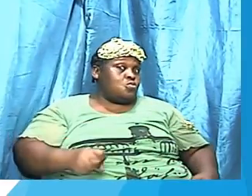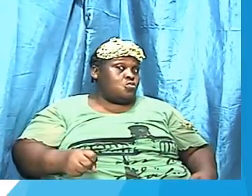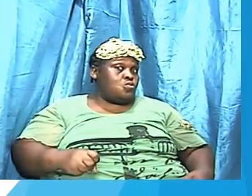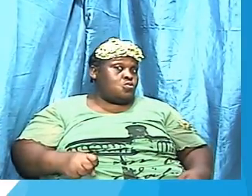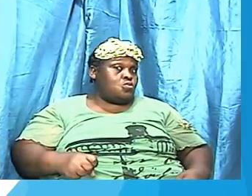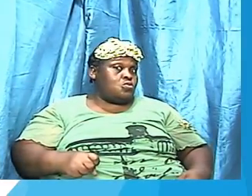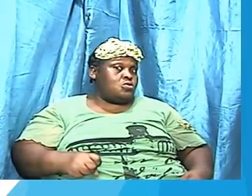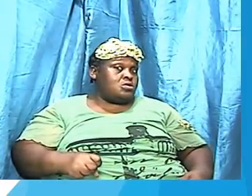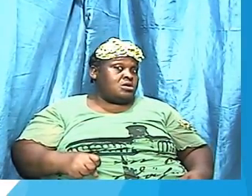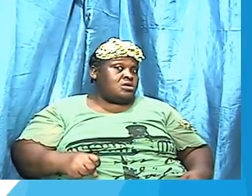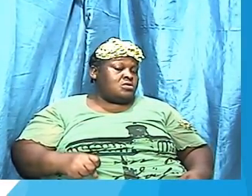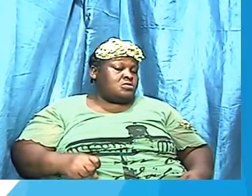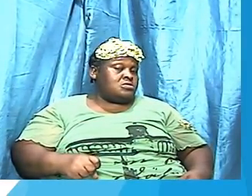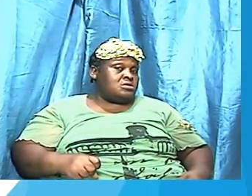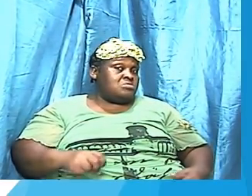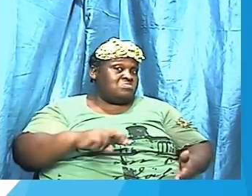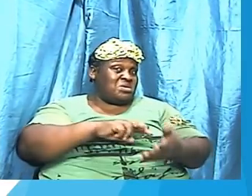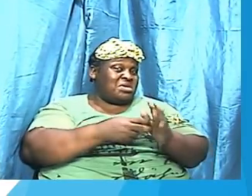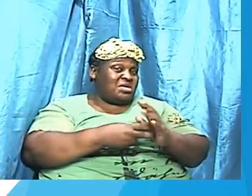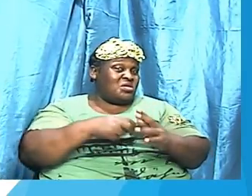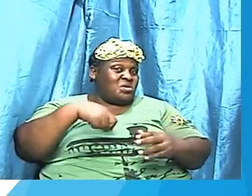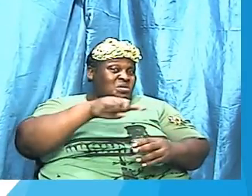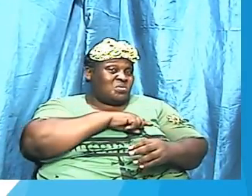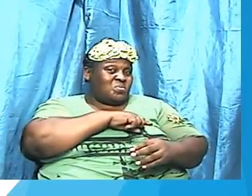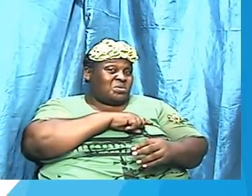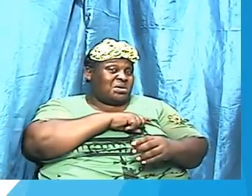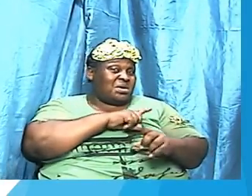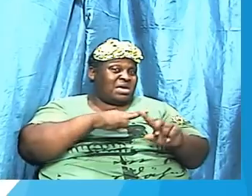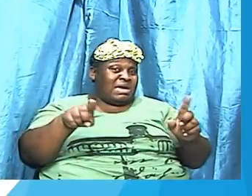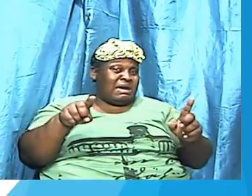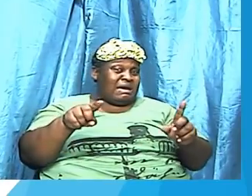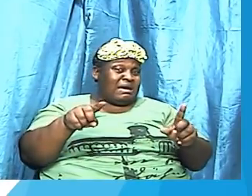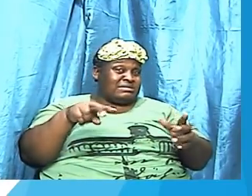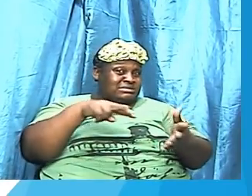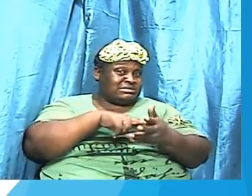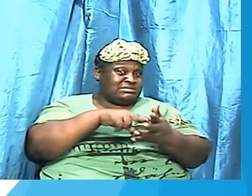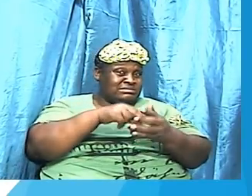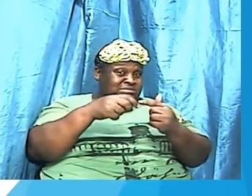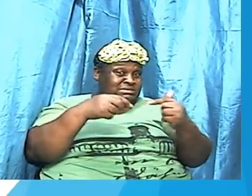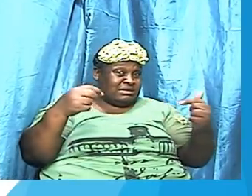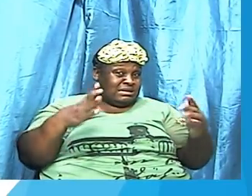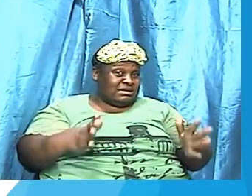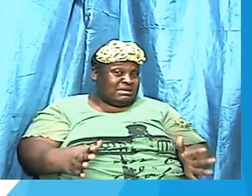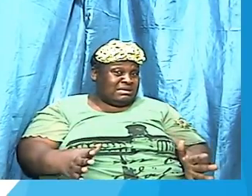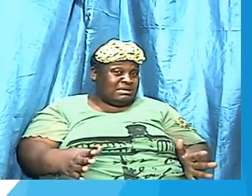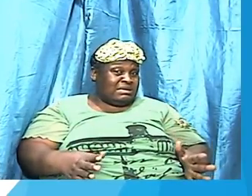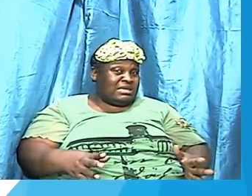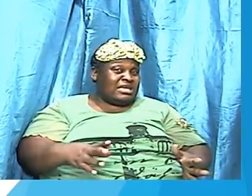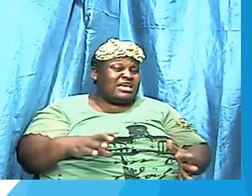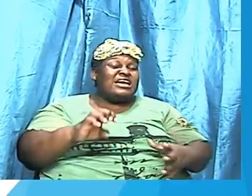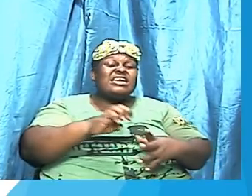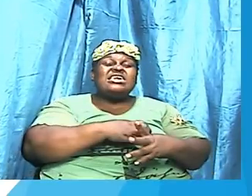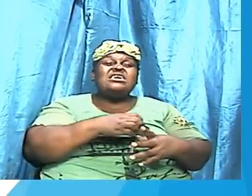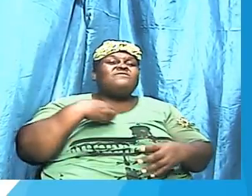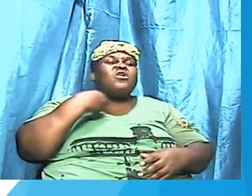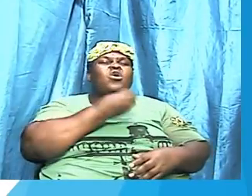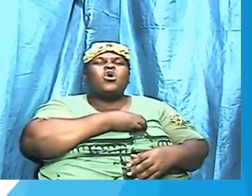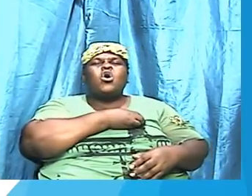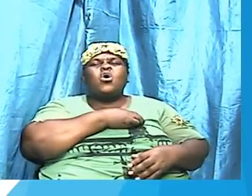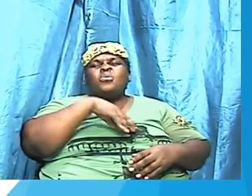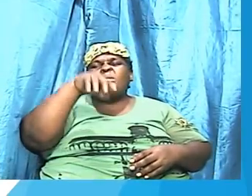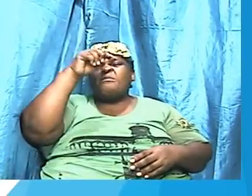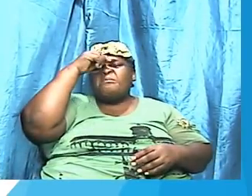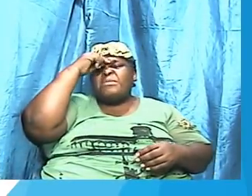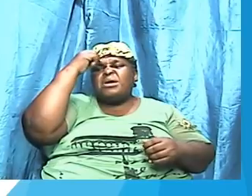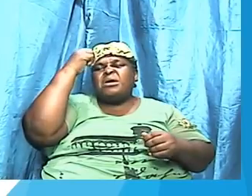enemy? No! What it means is that even if our memory, that we depend on and rely on a lot of time to